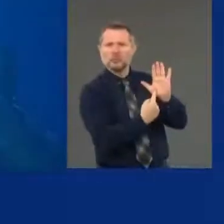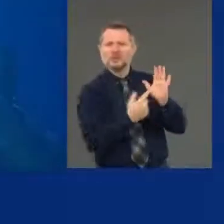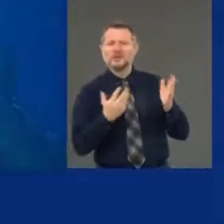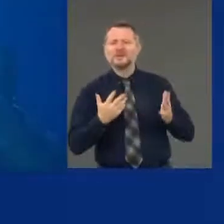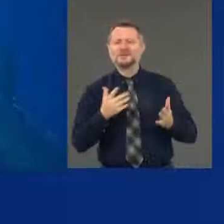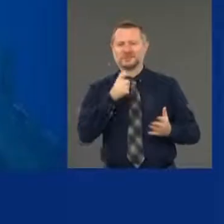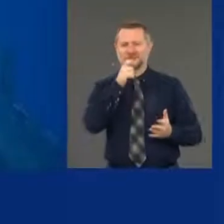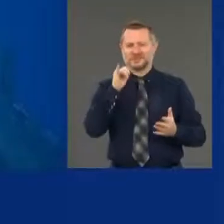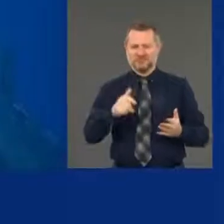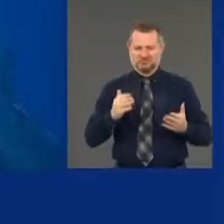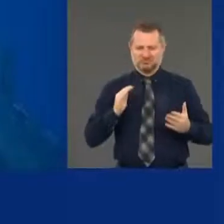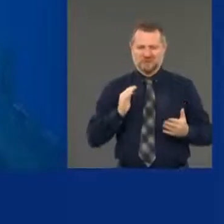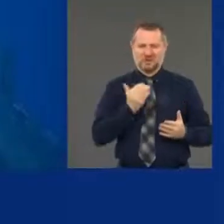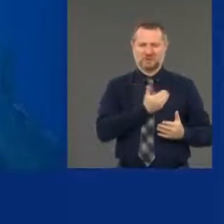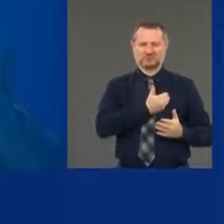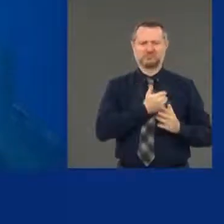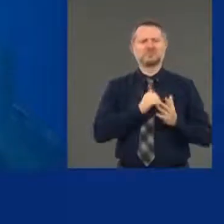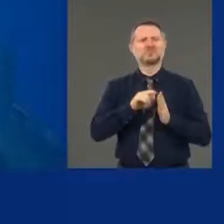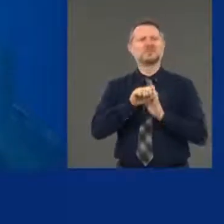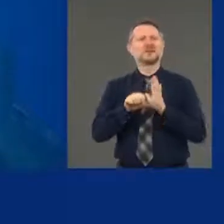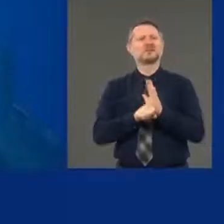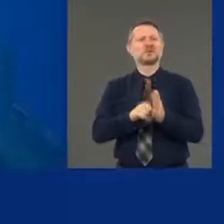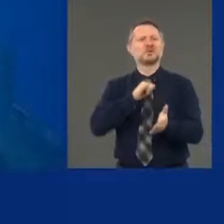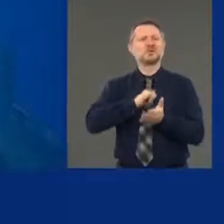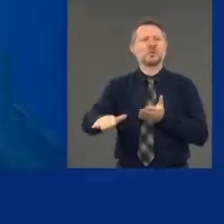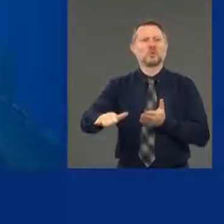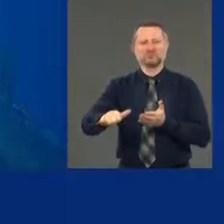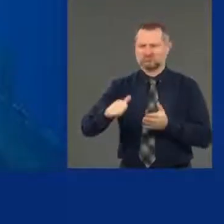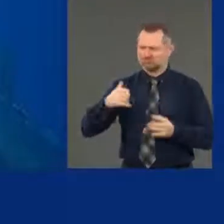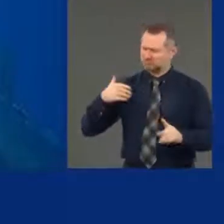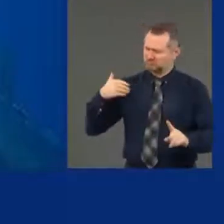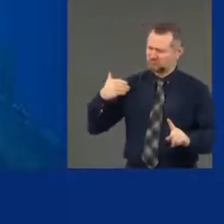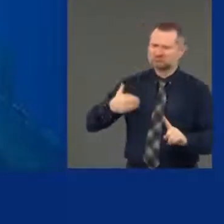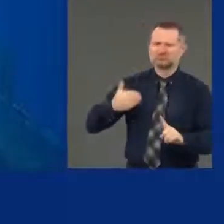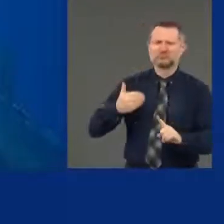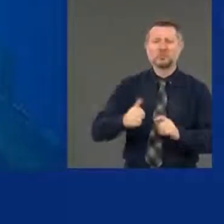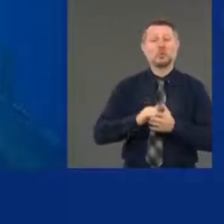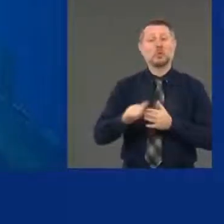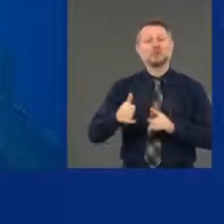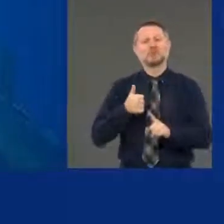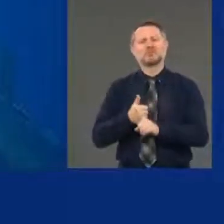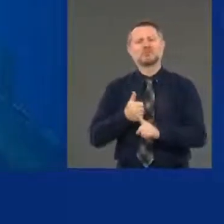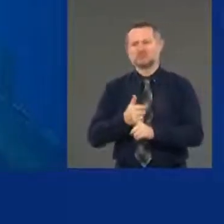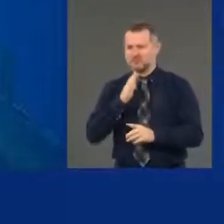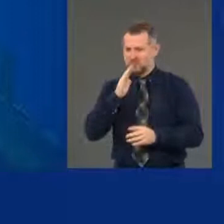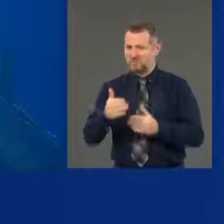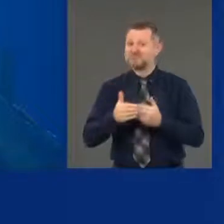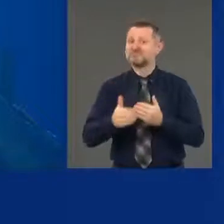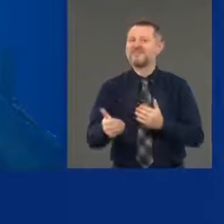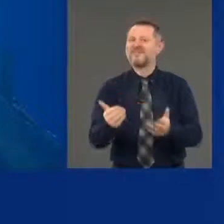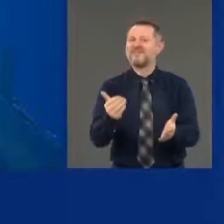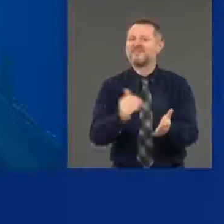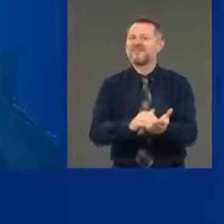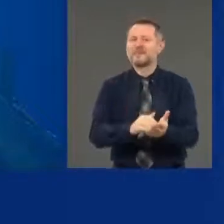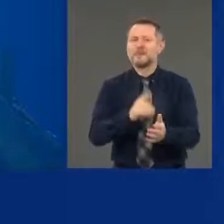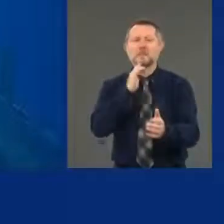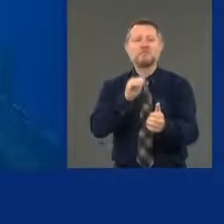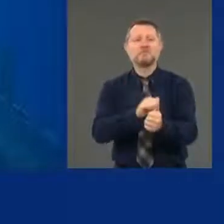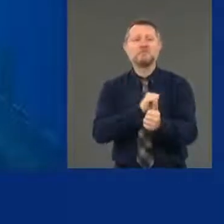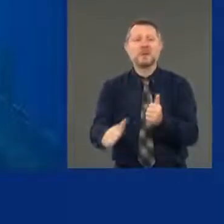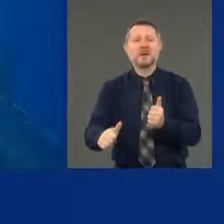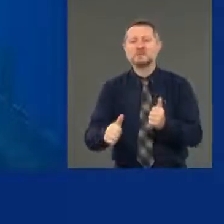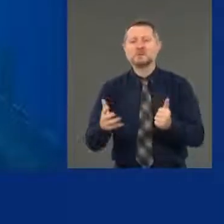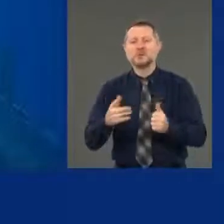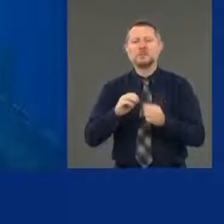York State time and time again. And New York State is going to do it in this situation. We're going to pass the most aggressive reforms in the